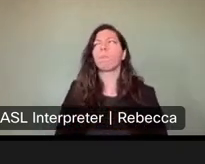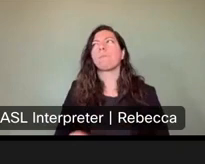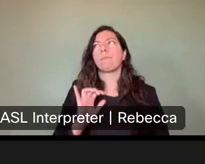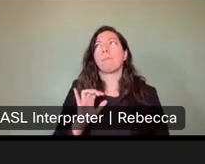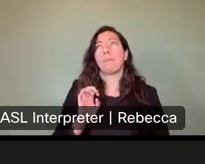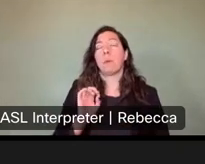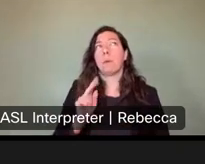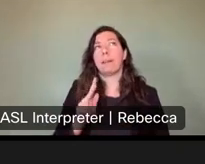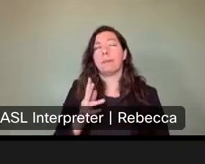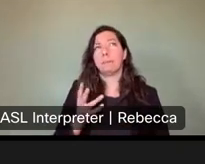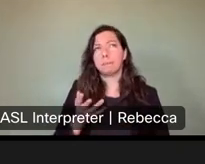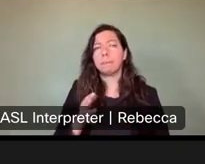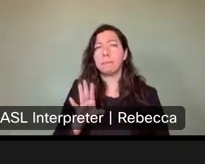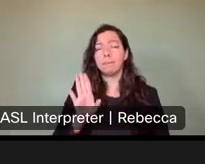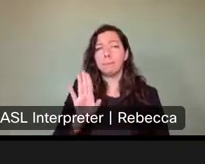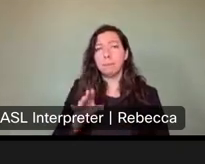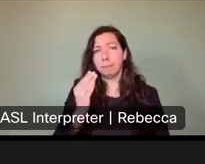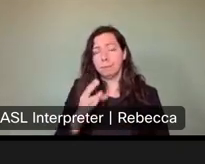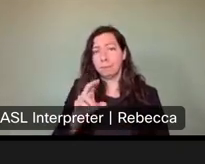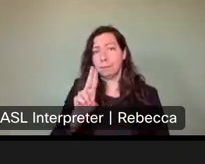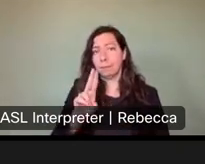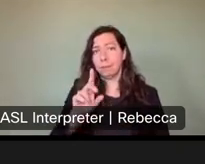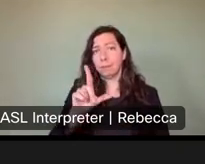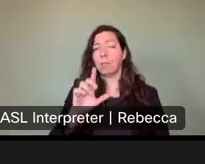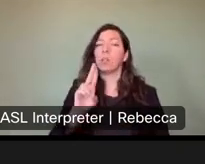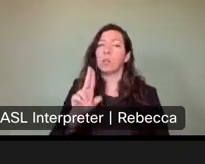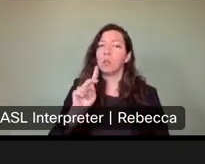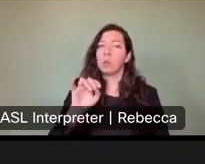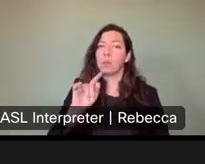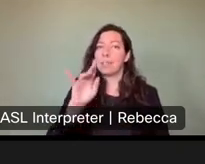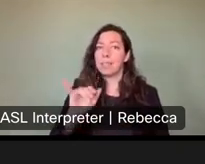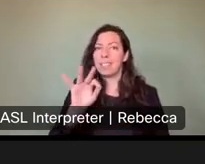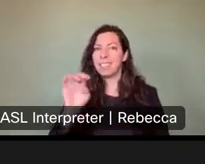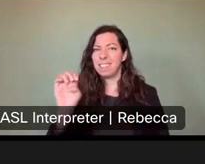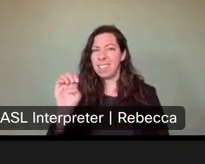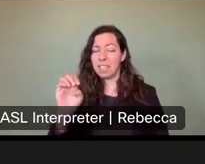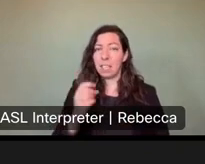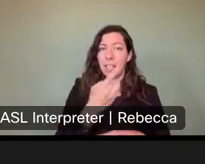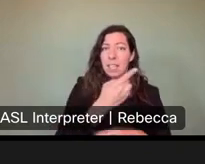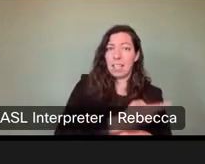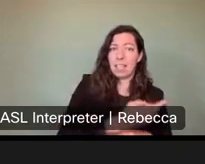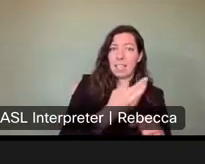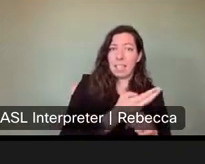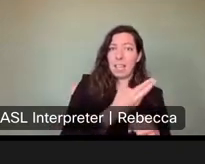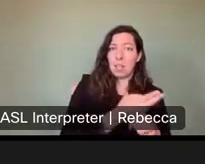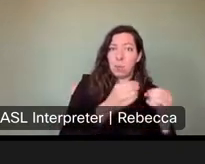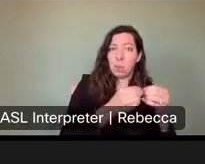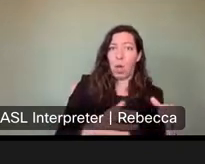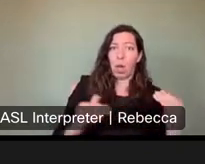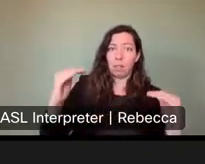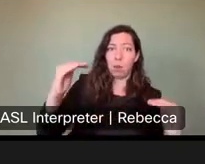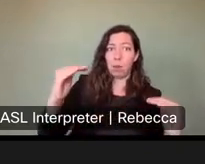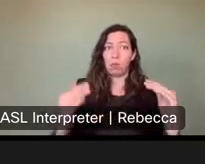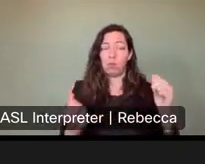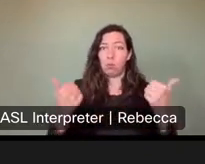so. With the utility fees, we're not necessarily looking to offset the day use loss. Um, and 1 important thing to